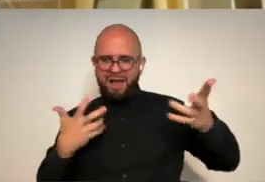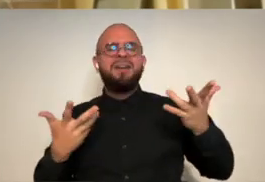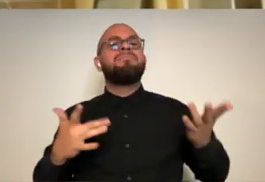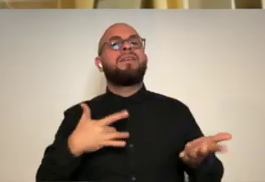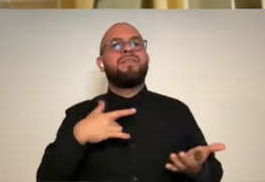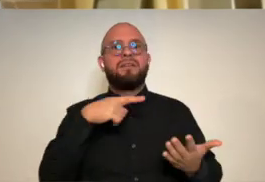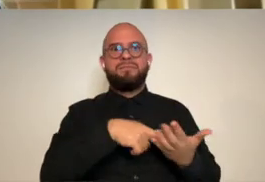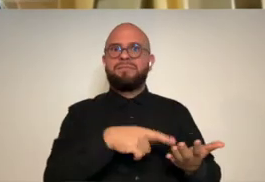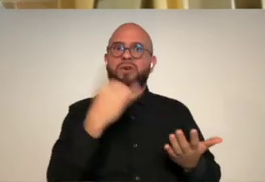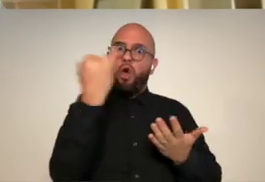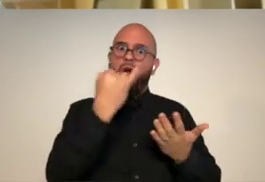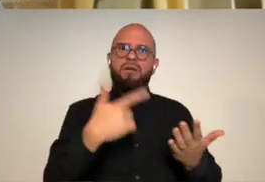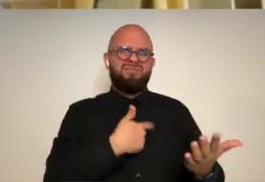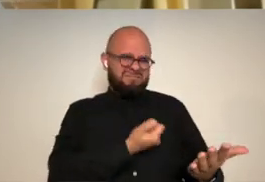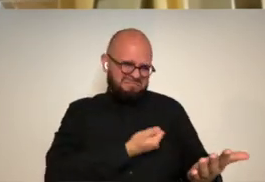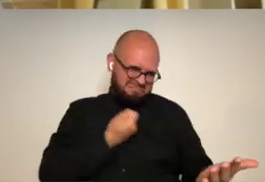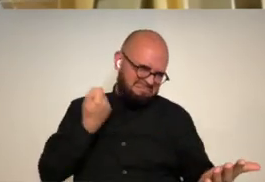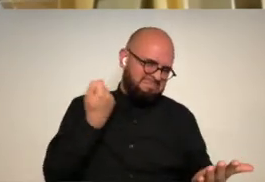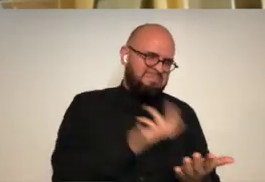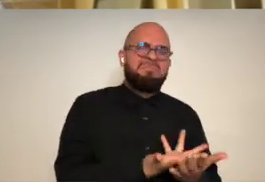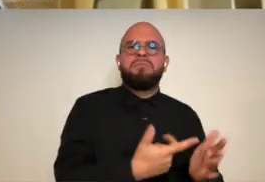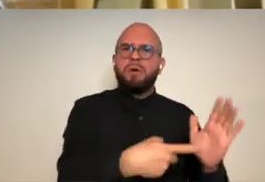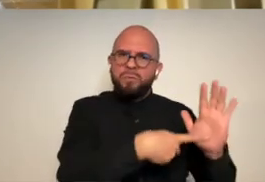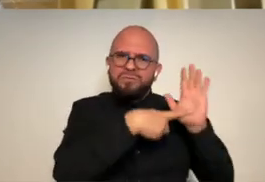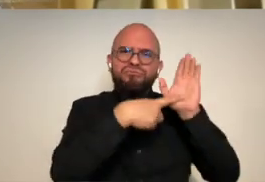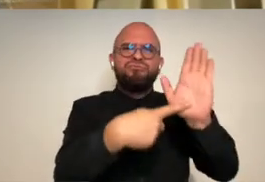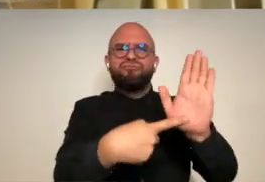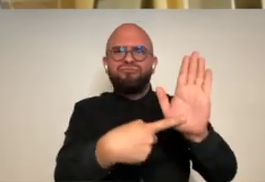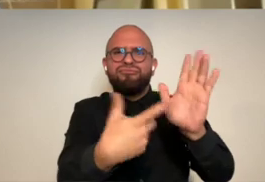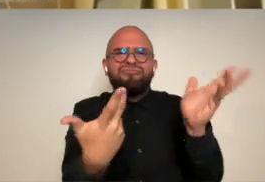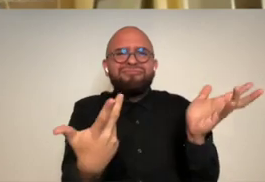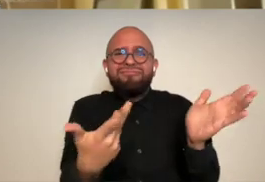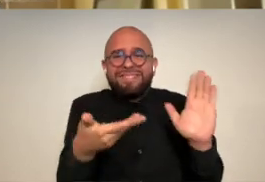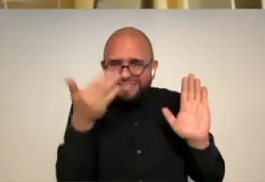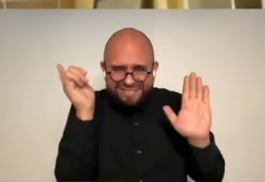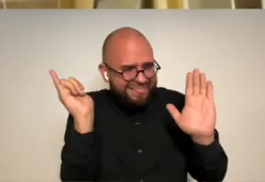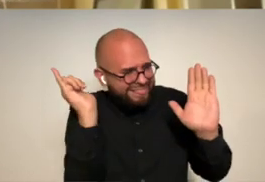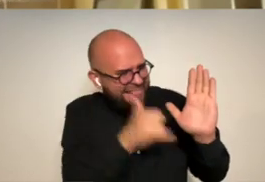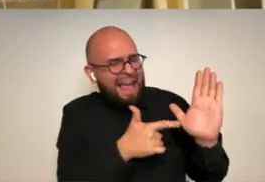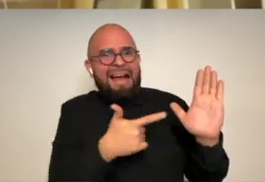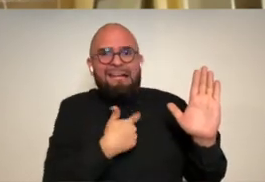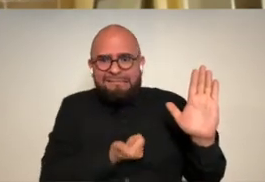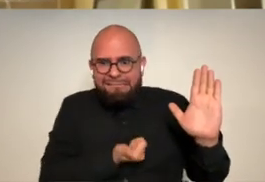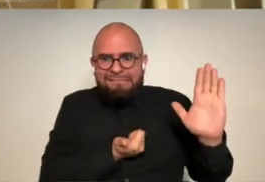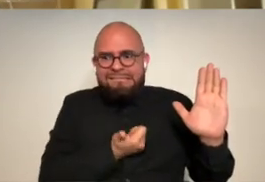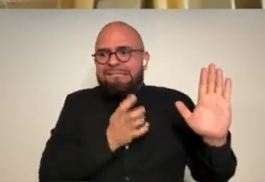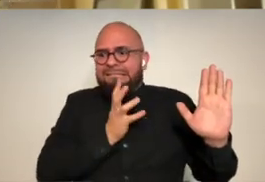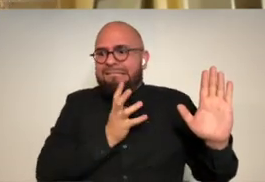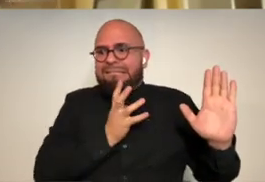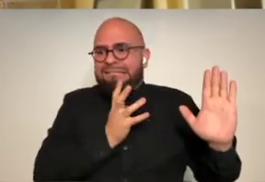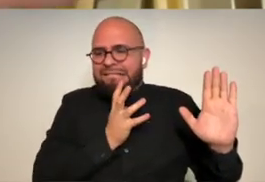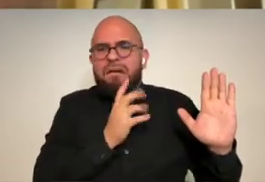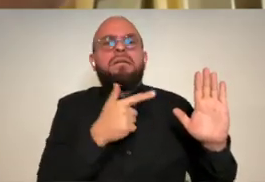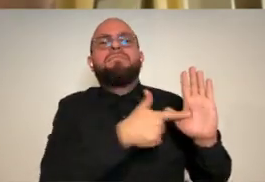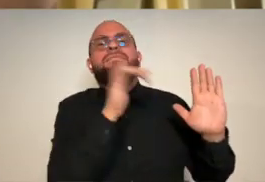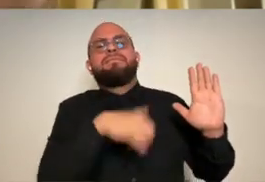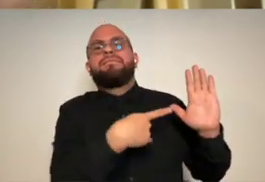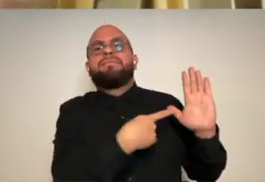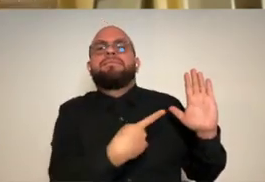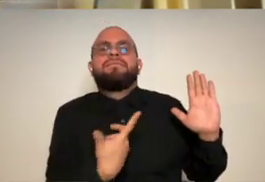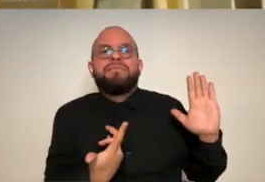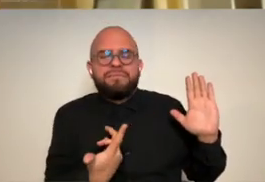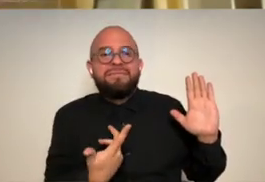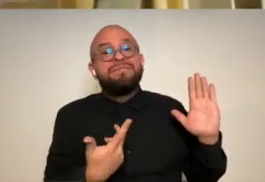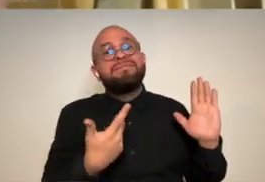catch up and i so with the artwork i'm able to just like show it and just put it this is what i'm trying to